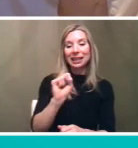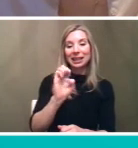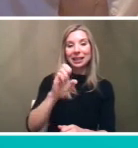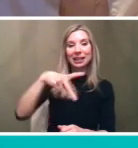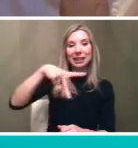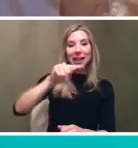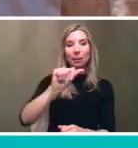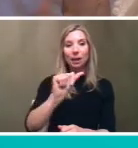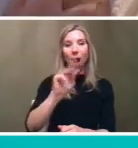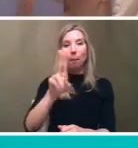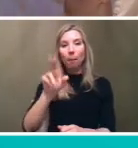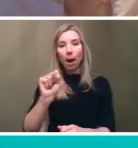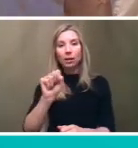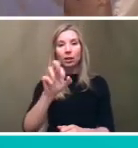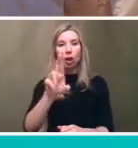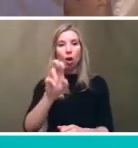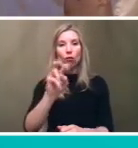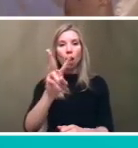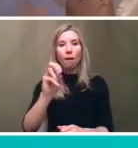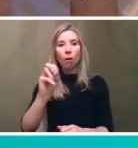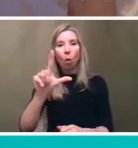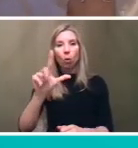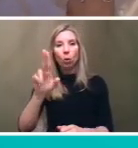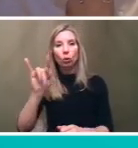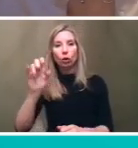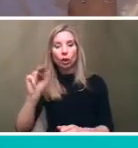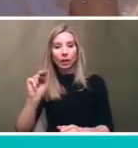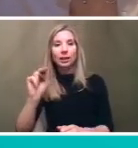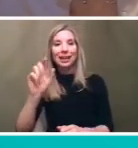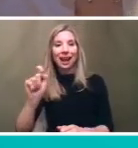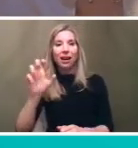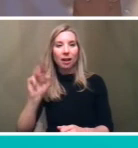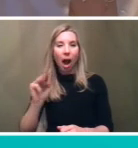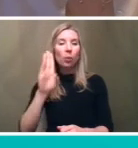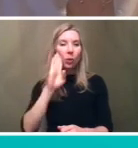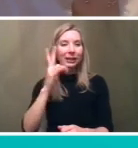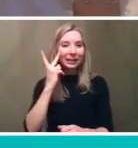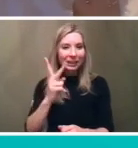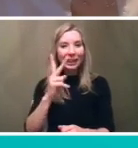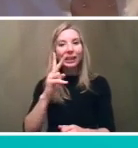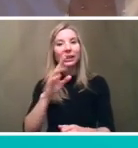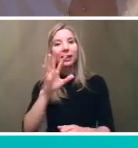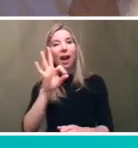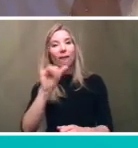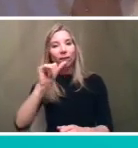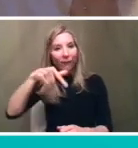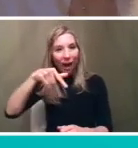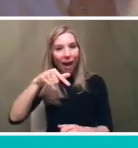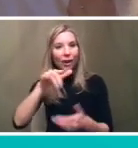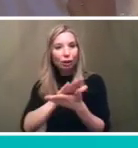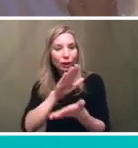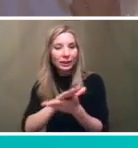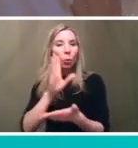if you go to the website you will see a fact sheet and then also some frequently asked questions we'll update those questions based on some of the questions you asked